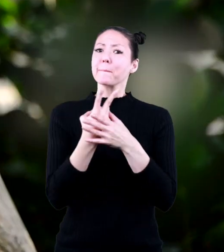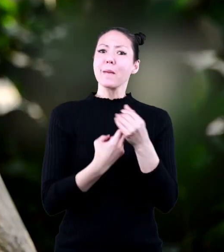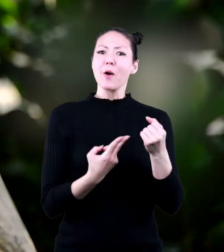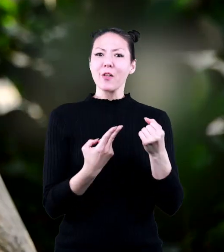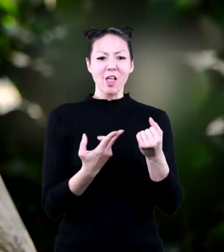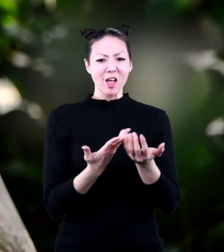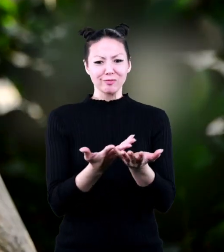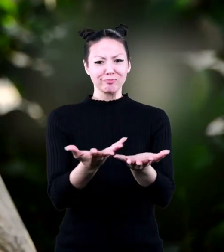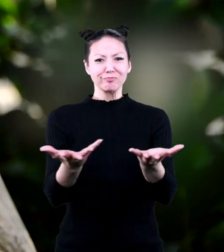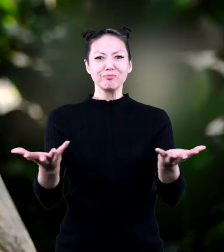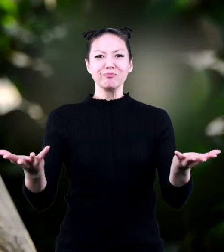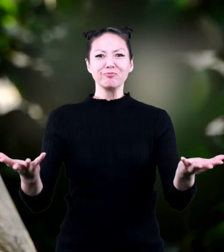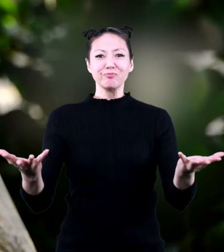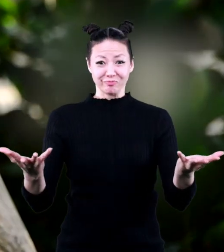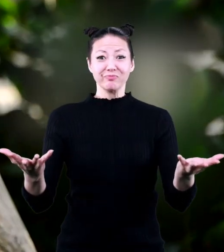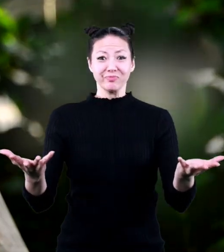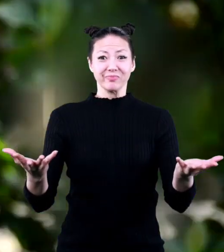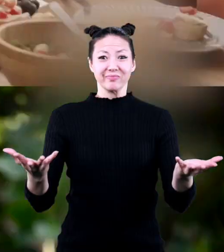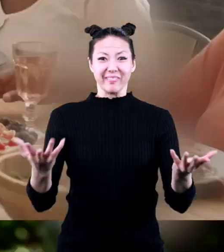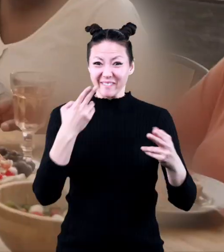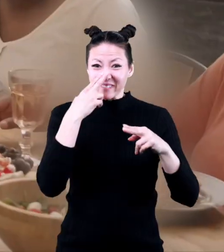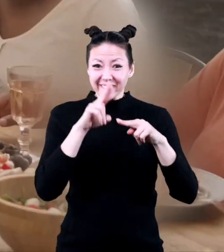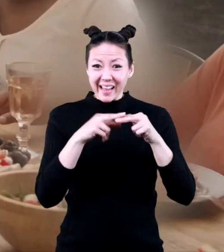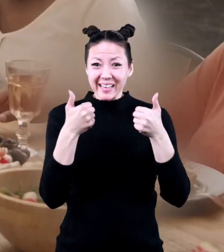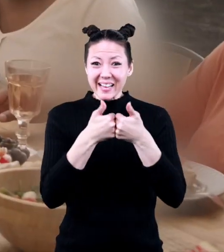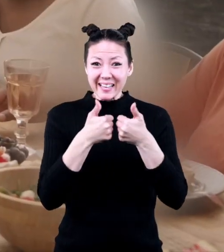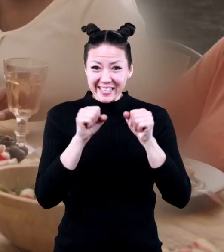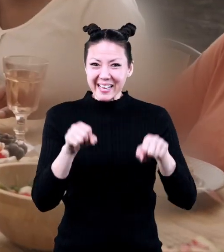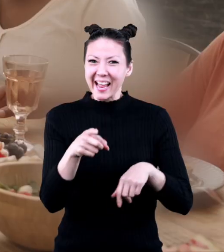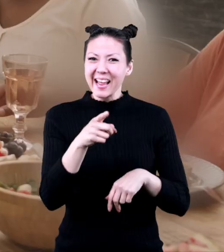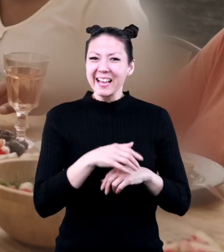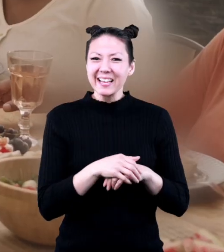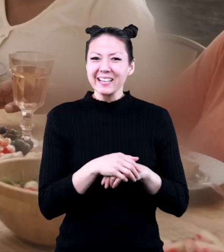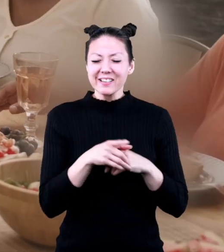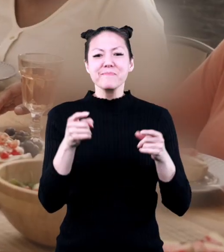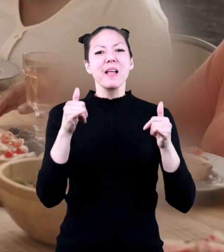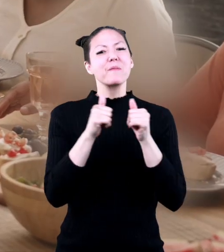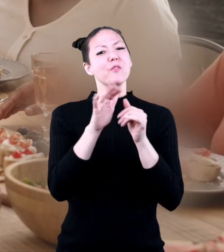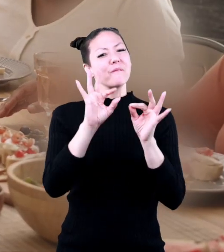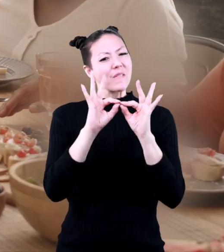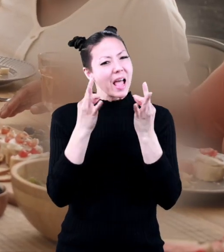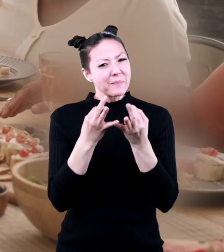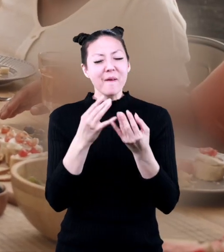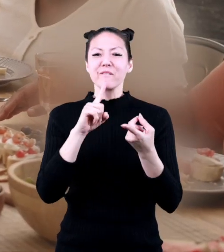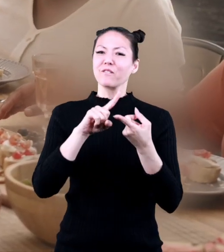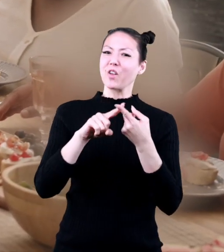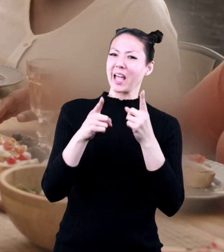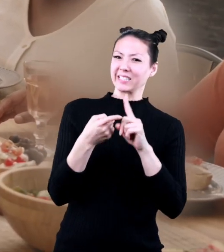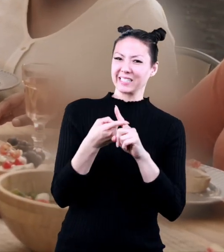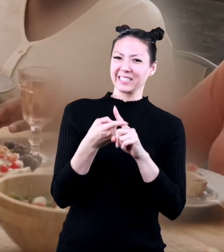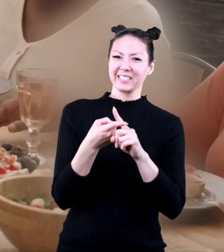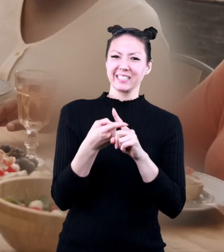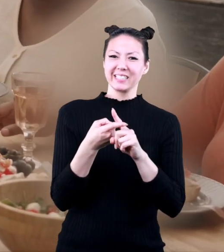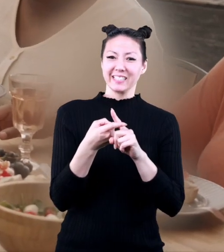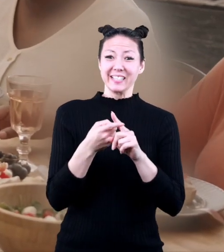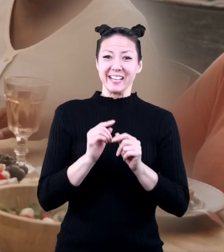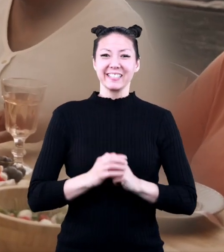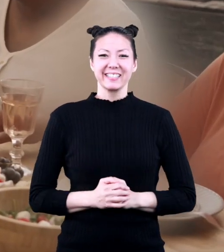and omnivores would eat. You can even make it a fun game you can play with your family or